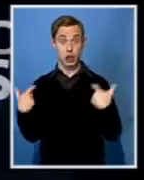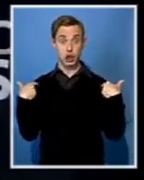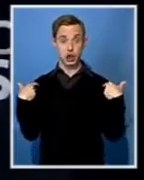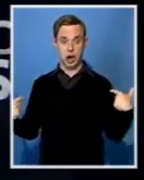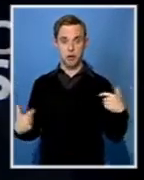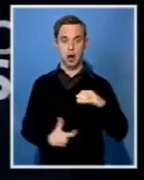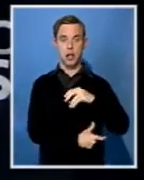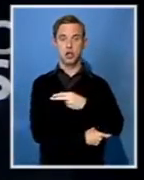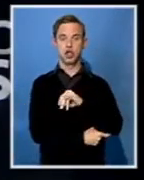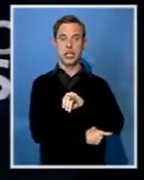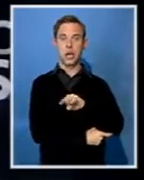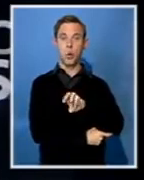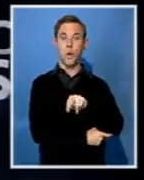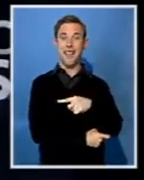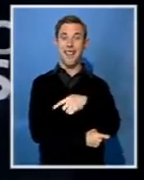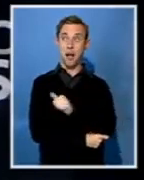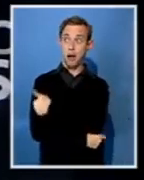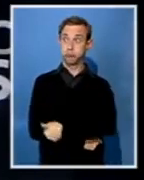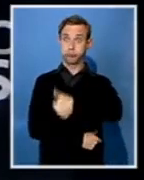between the army police and the air force?